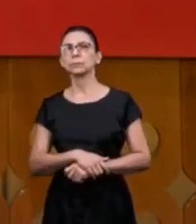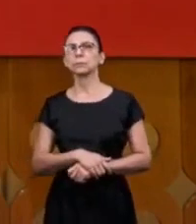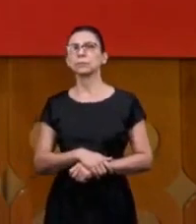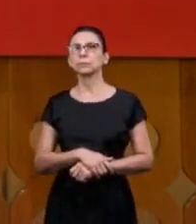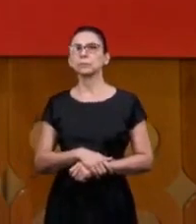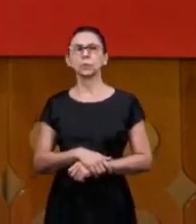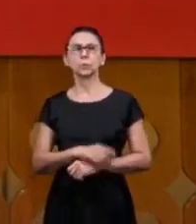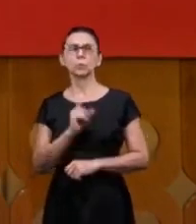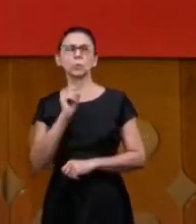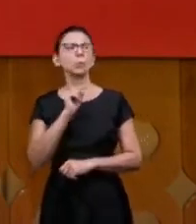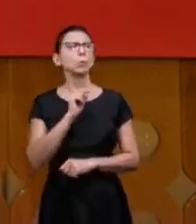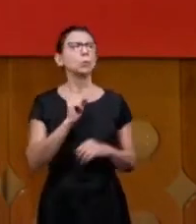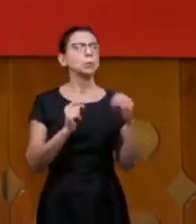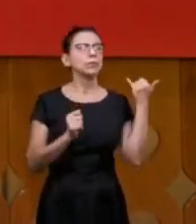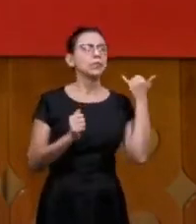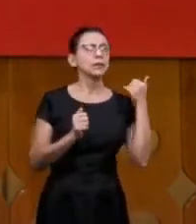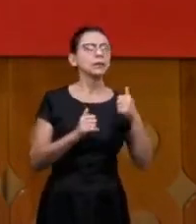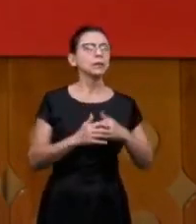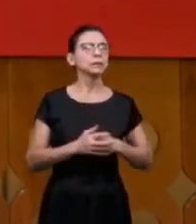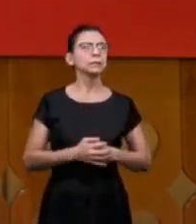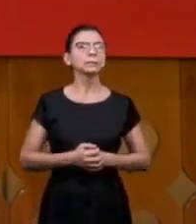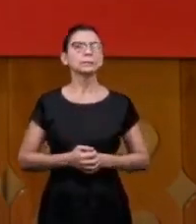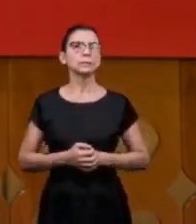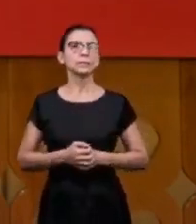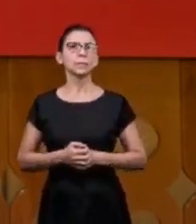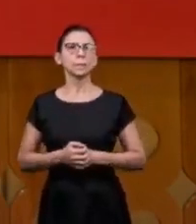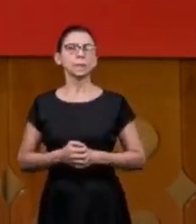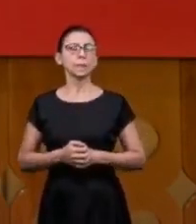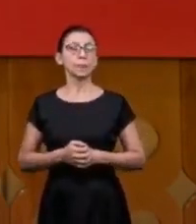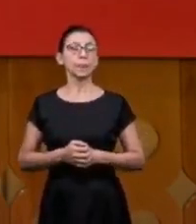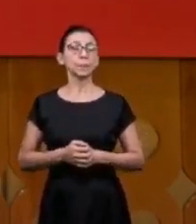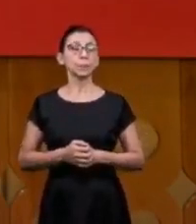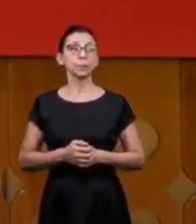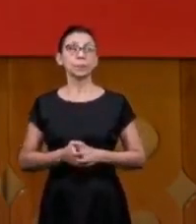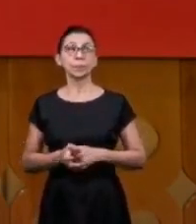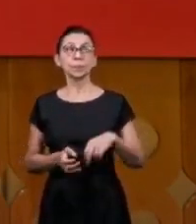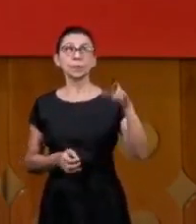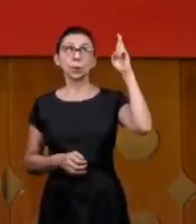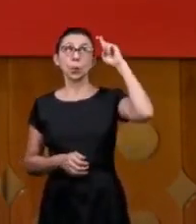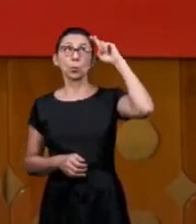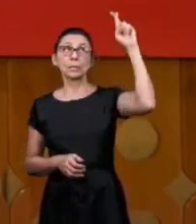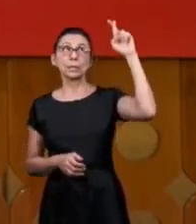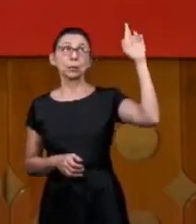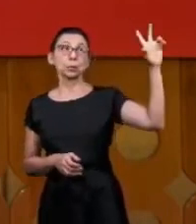what's happening the Lord he is by my side